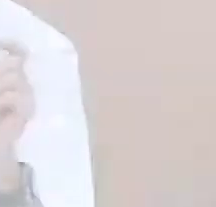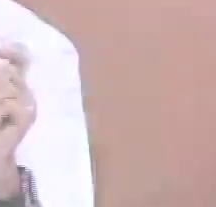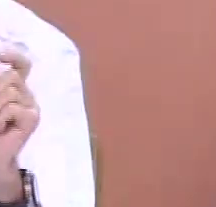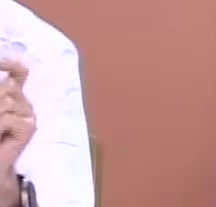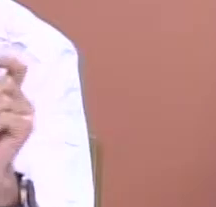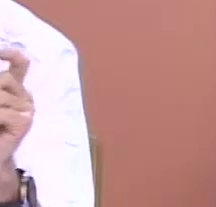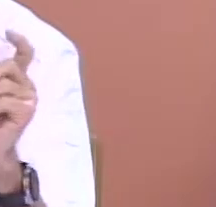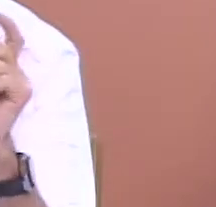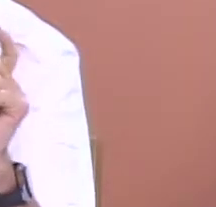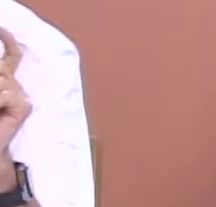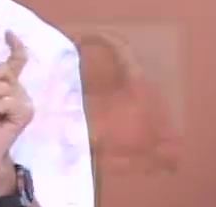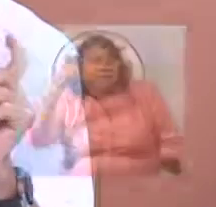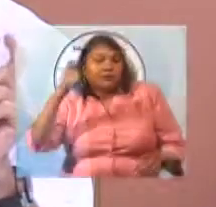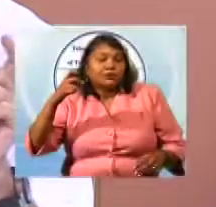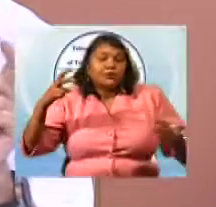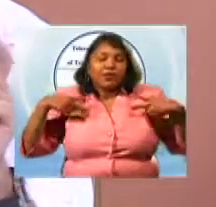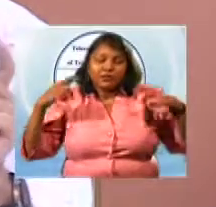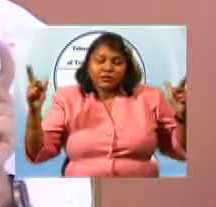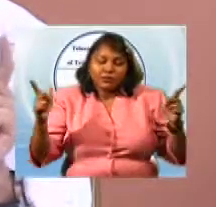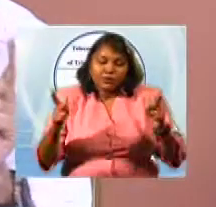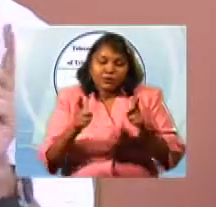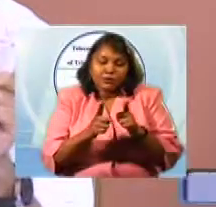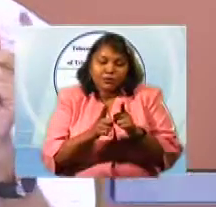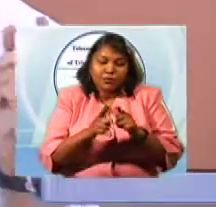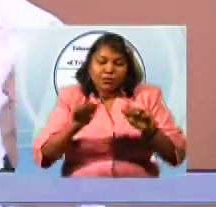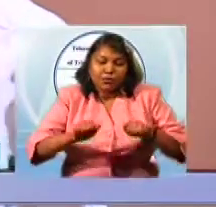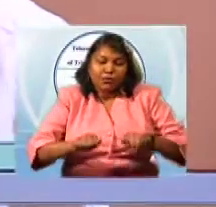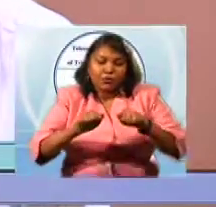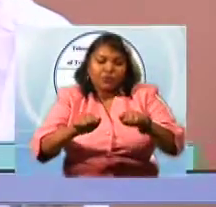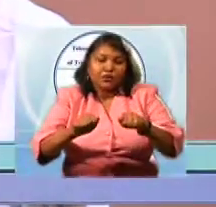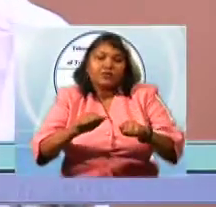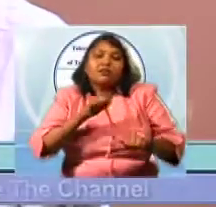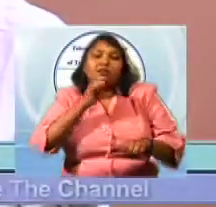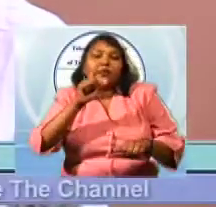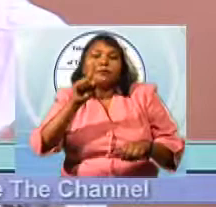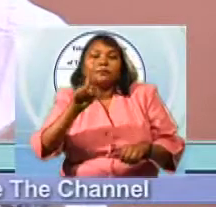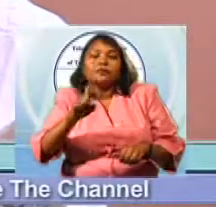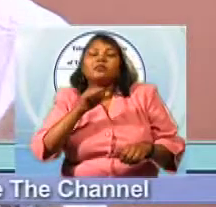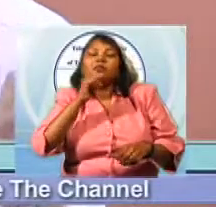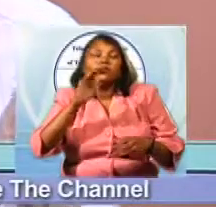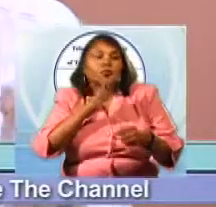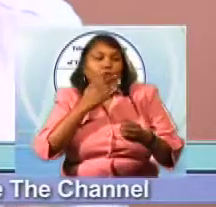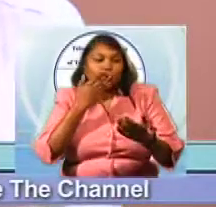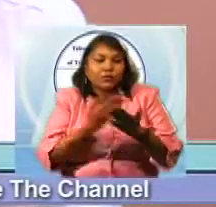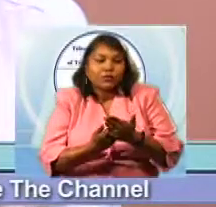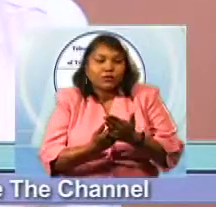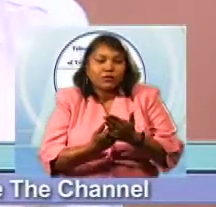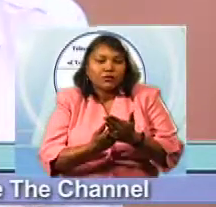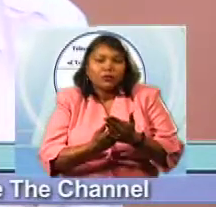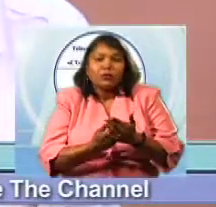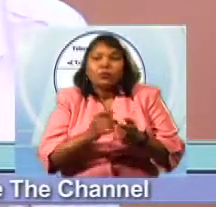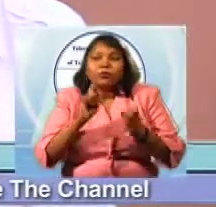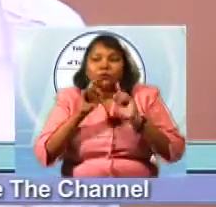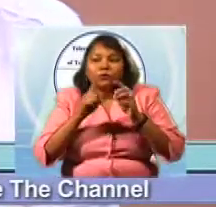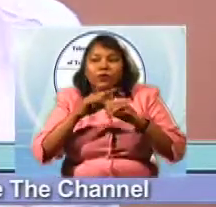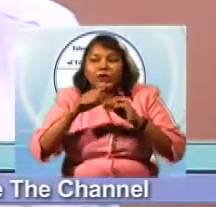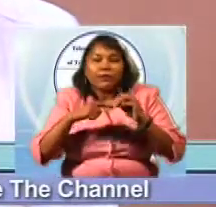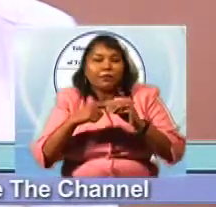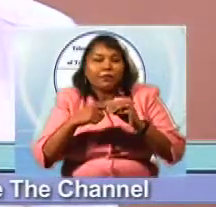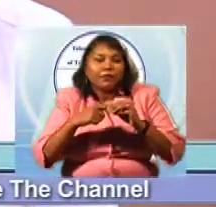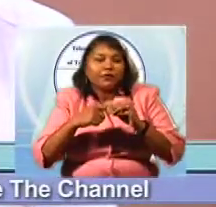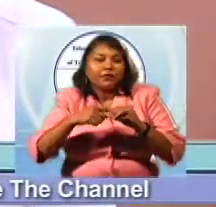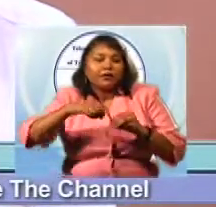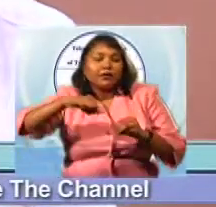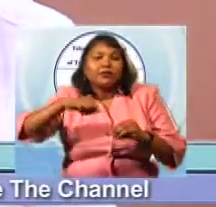Just because you're a small audience doesn't mean that you're not good. This is market thinking